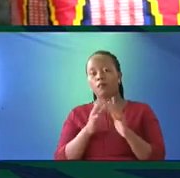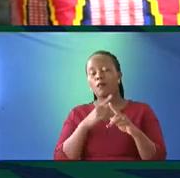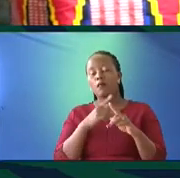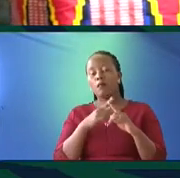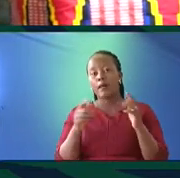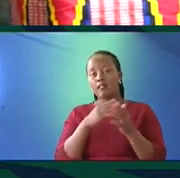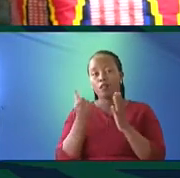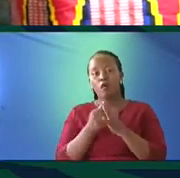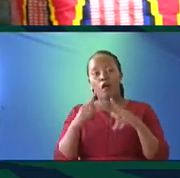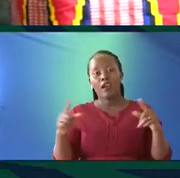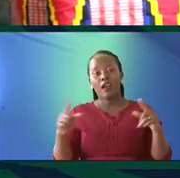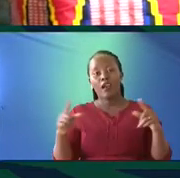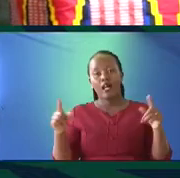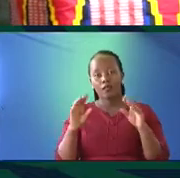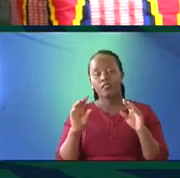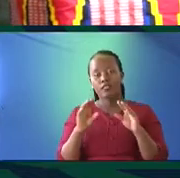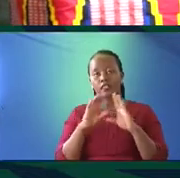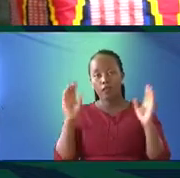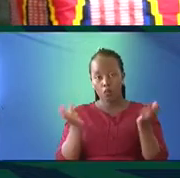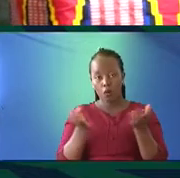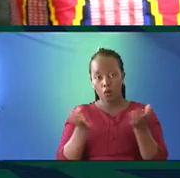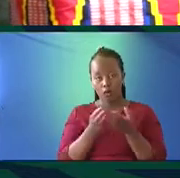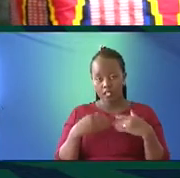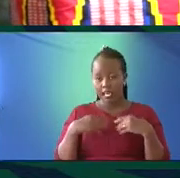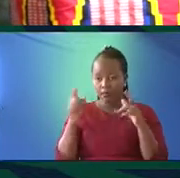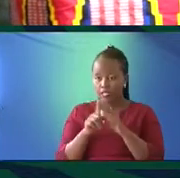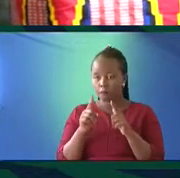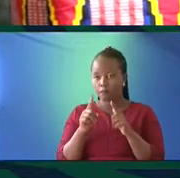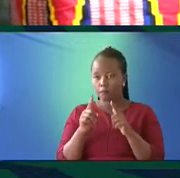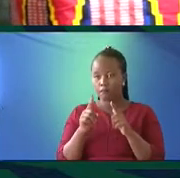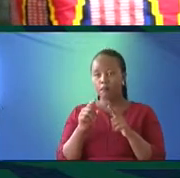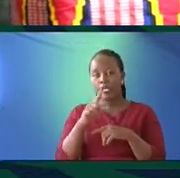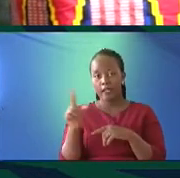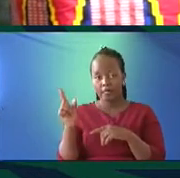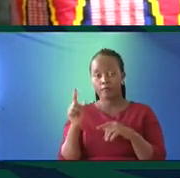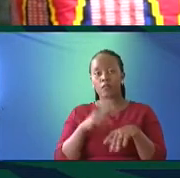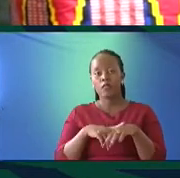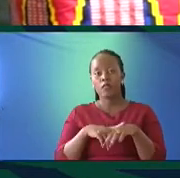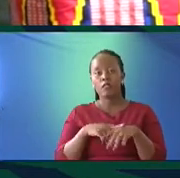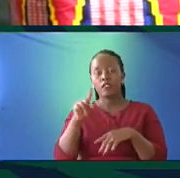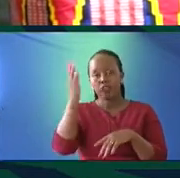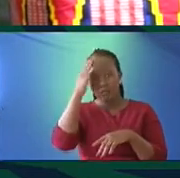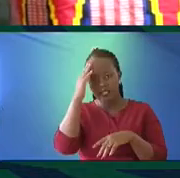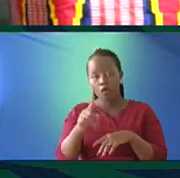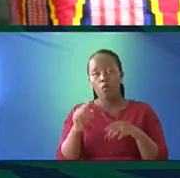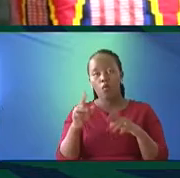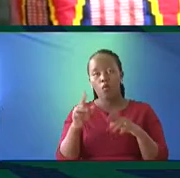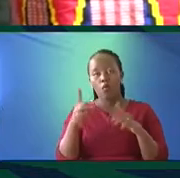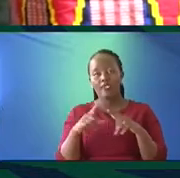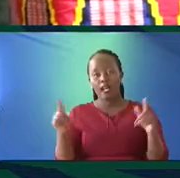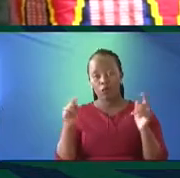all languages in the world have those three elements. So, actually, once you master one system, i.e. one language,